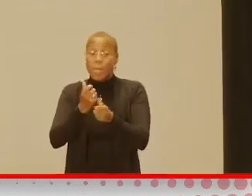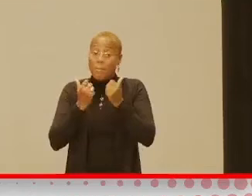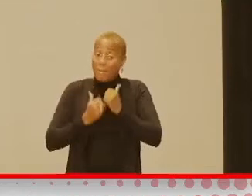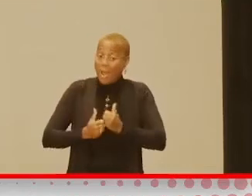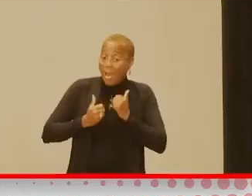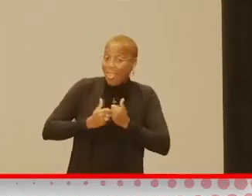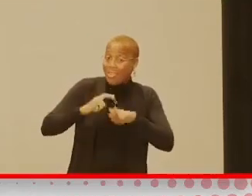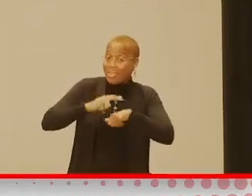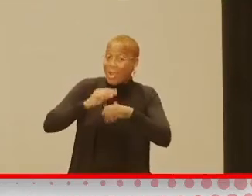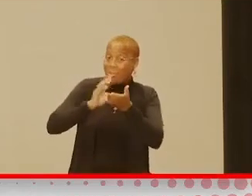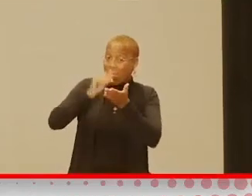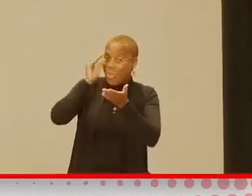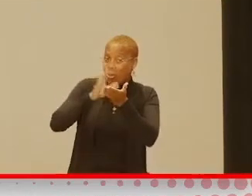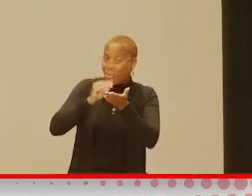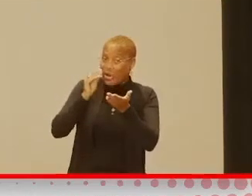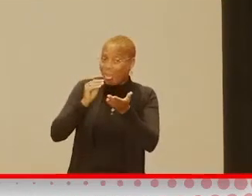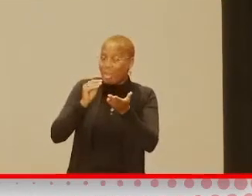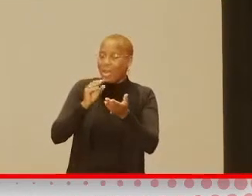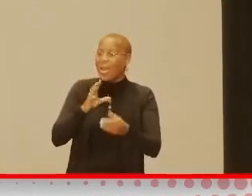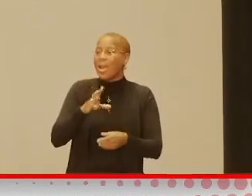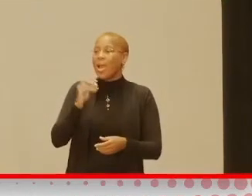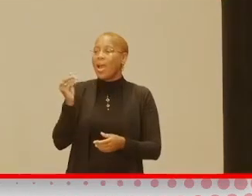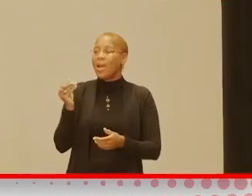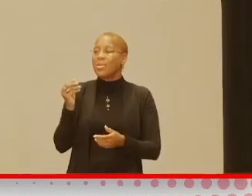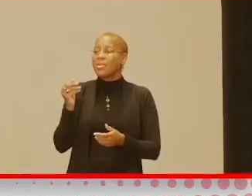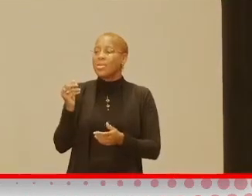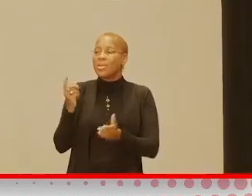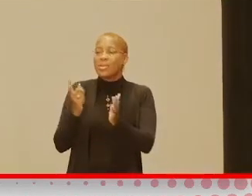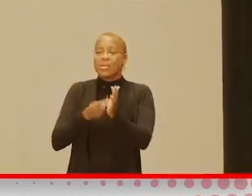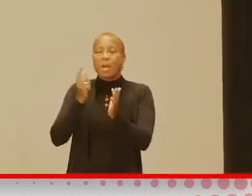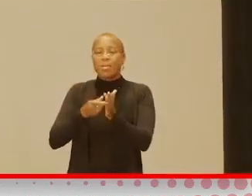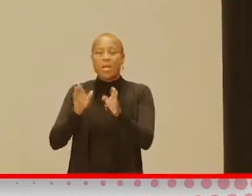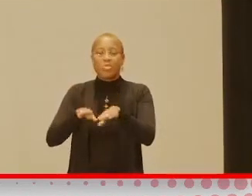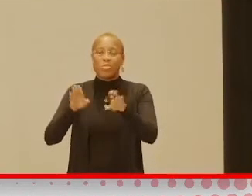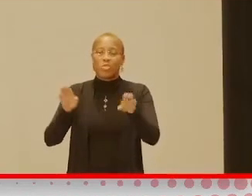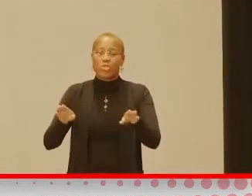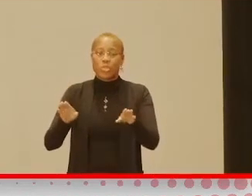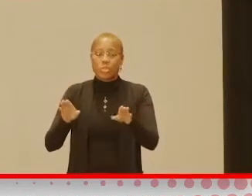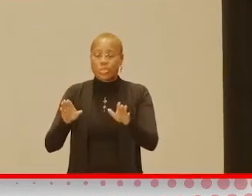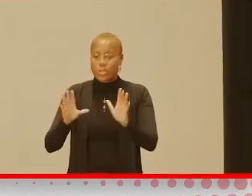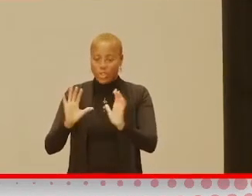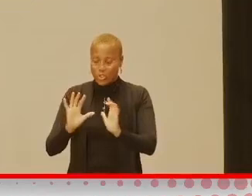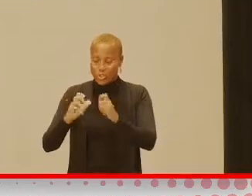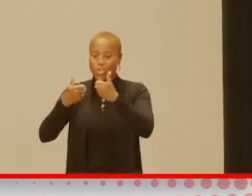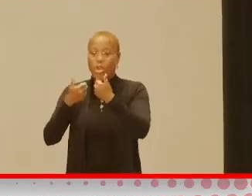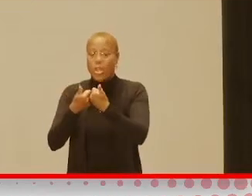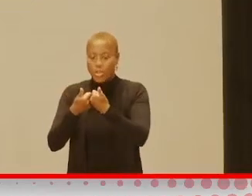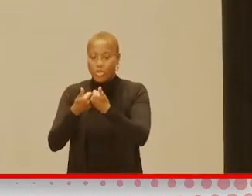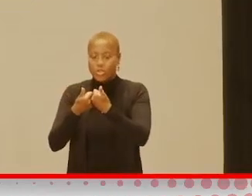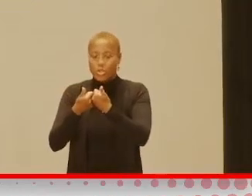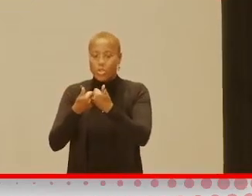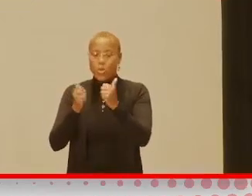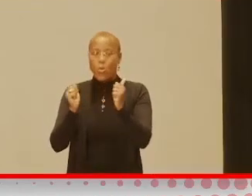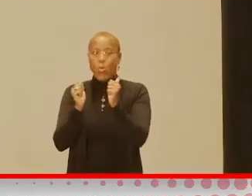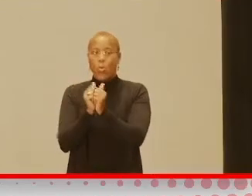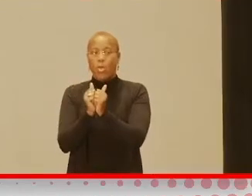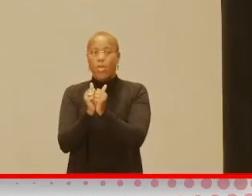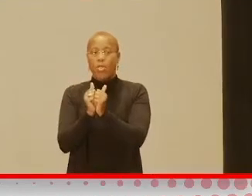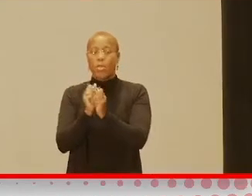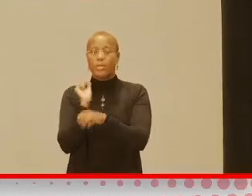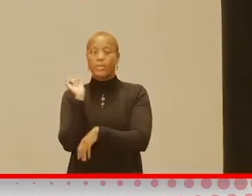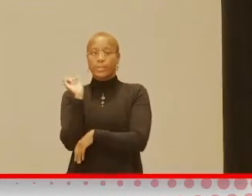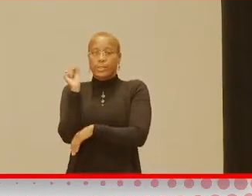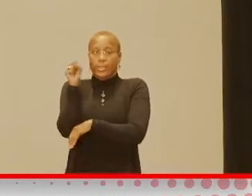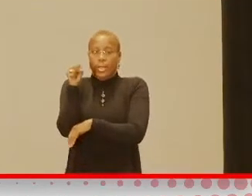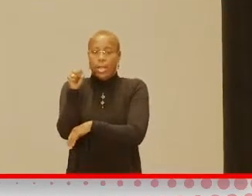learning is another one. And, you know, sometimes children are challenged with being able to sit up.